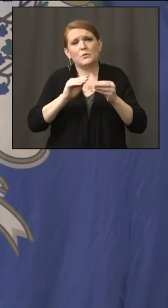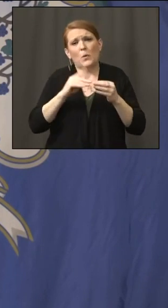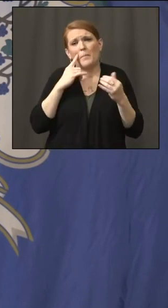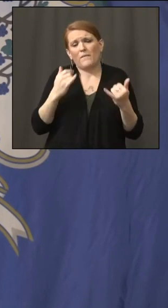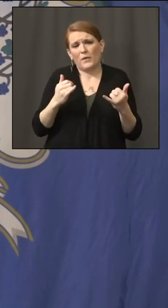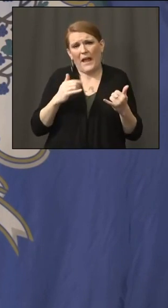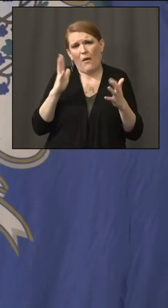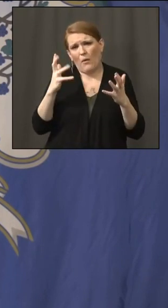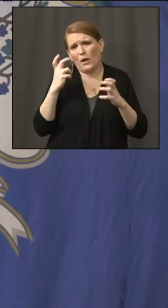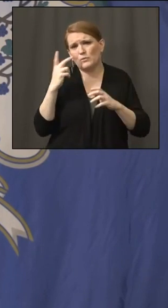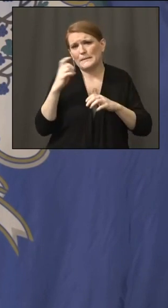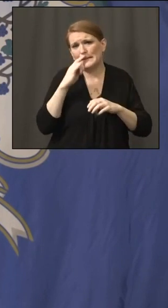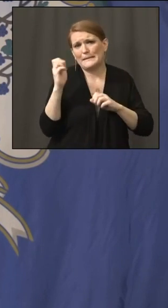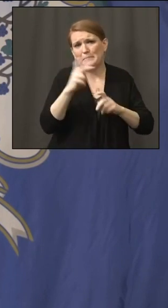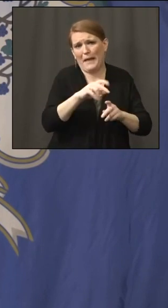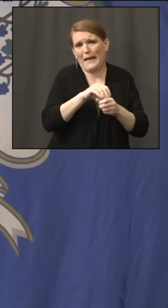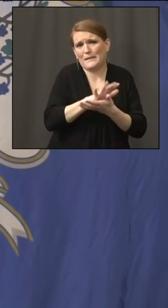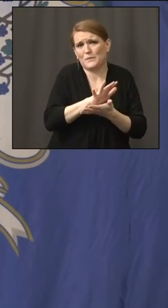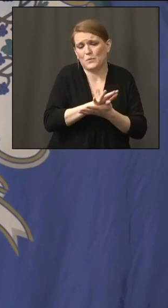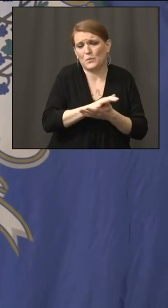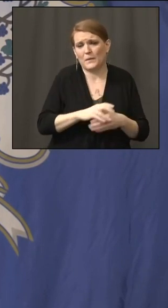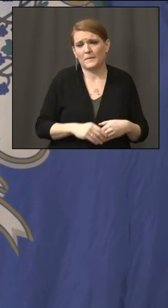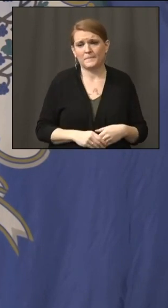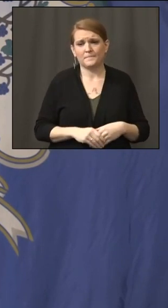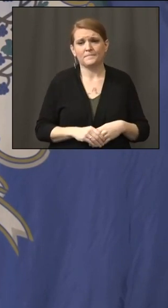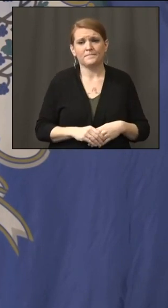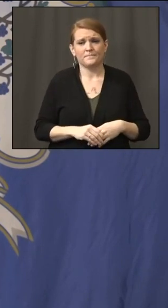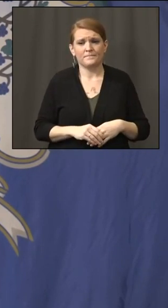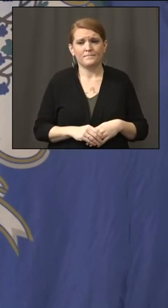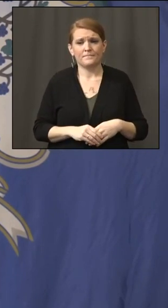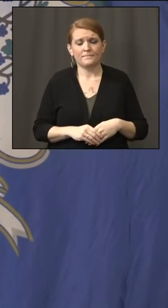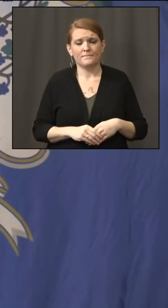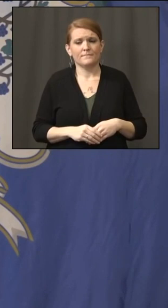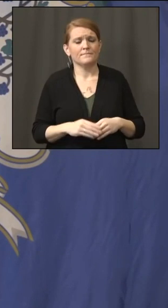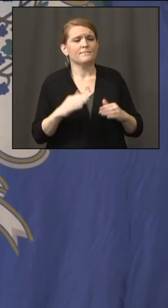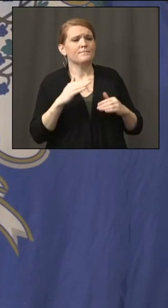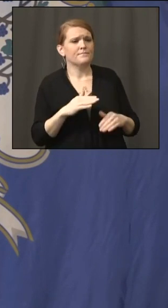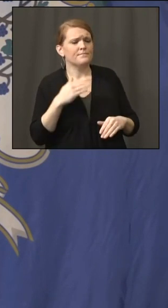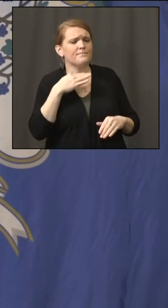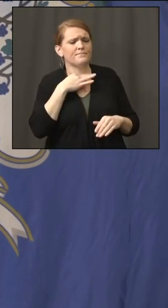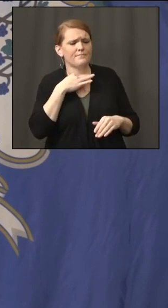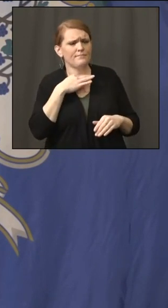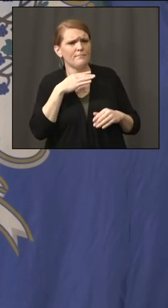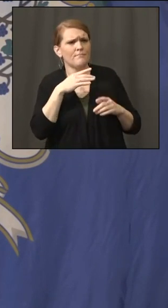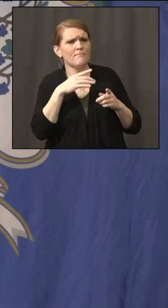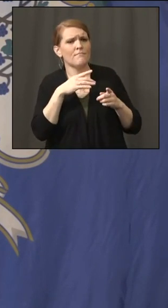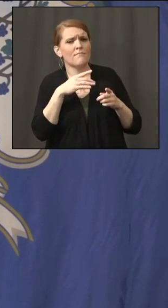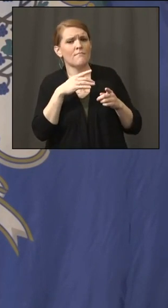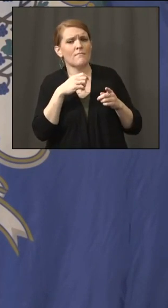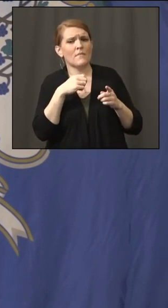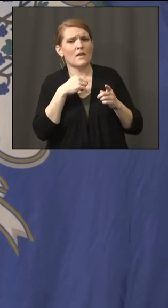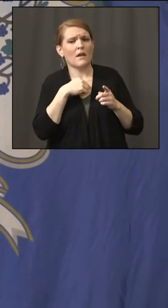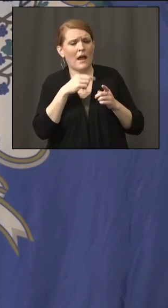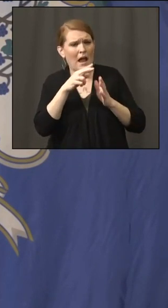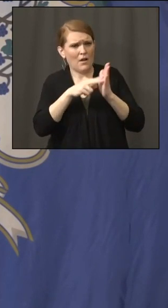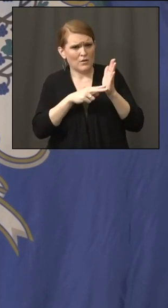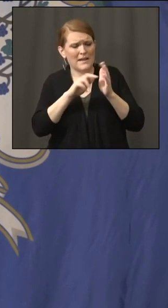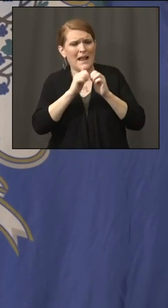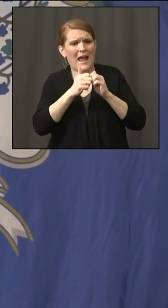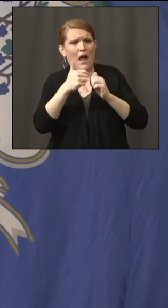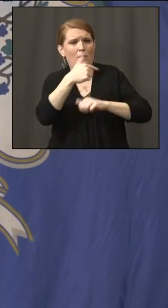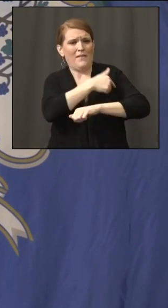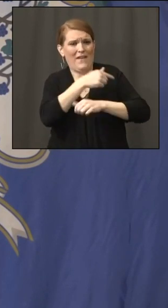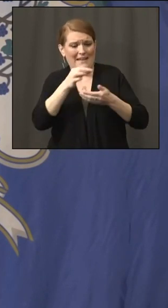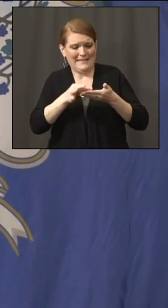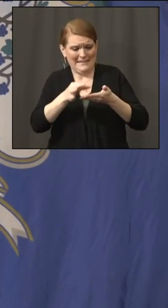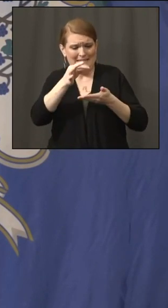I've been reading about how the vaccine vials may contain in some cases an extra dose, which